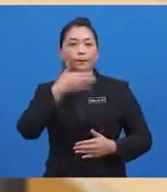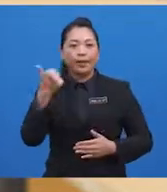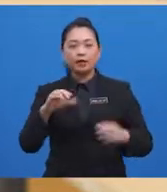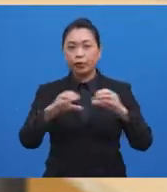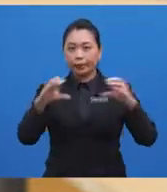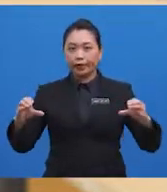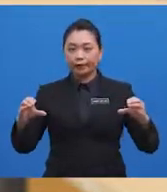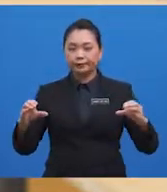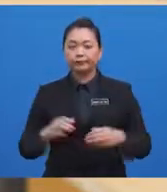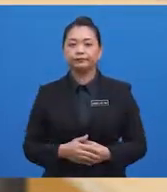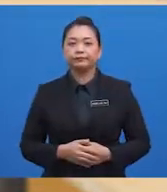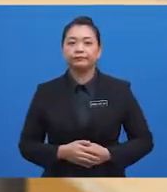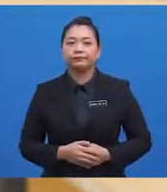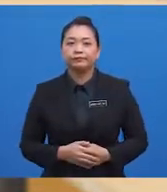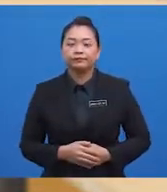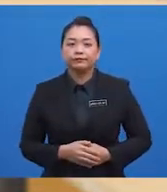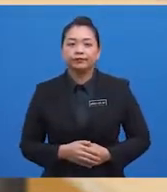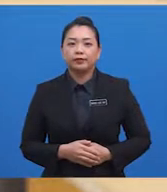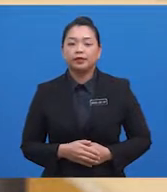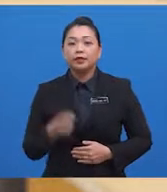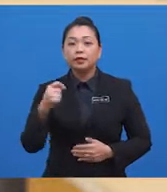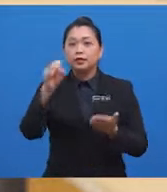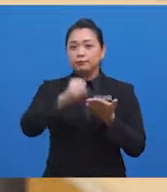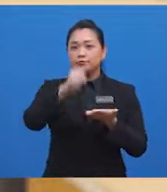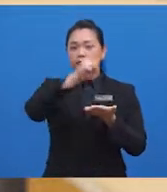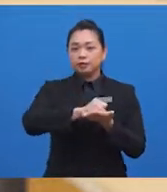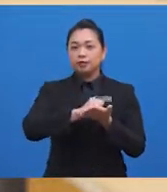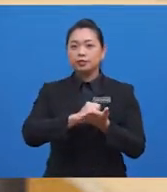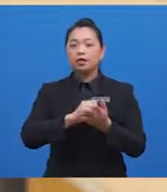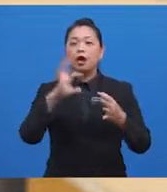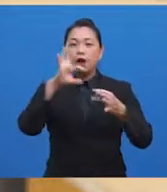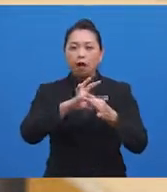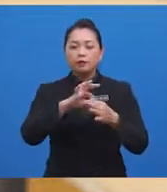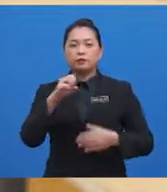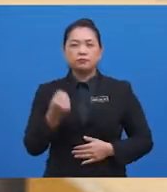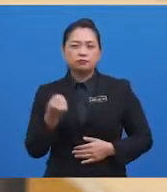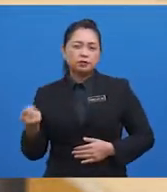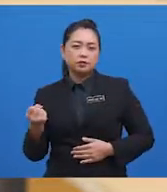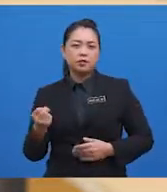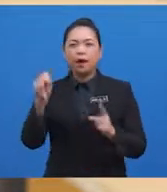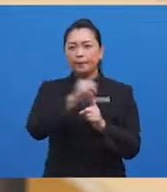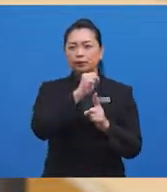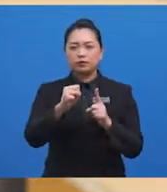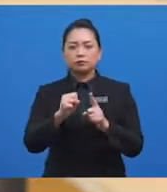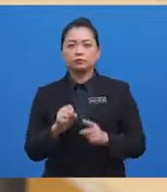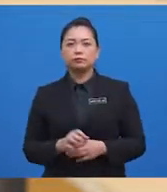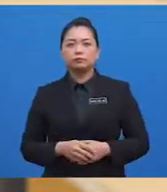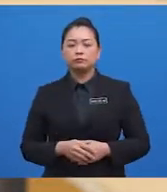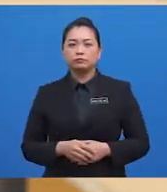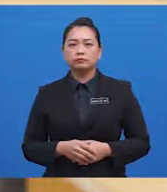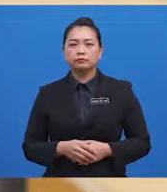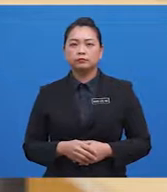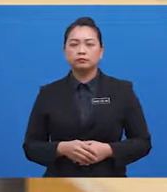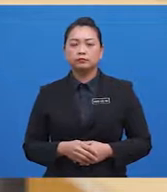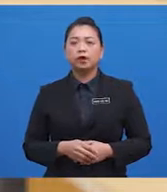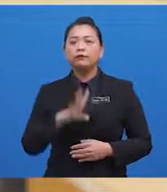theme and topic. The subject of substance abuse is a very relevant subject at present. Perhaps over